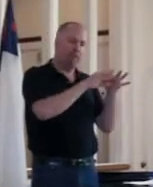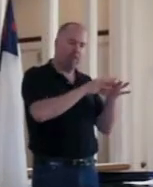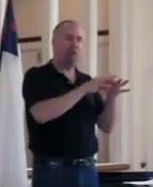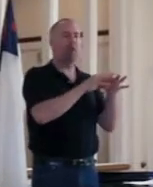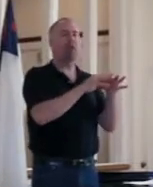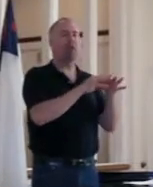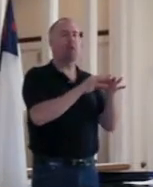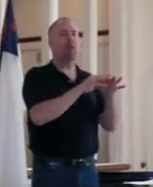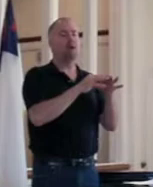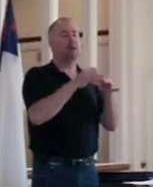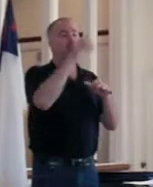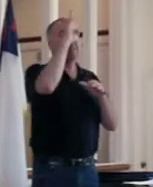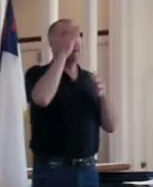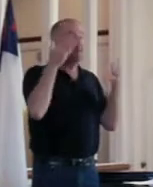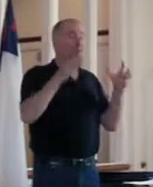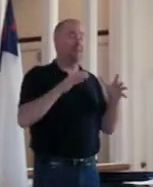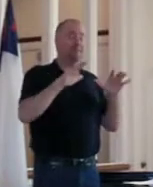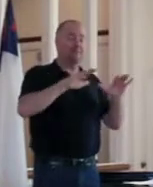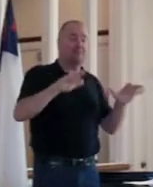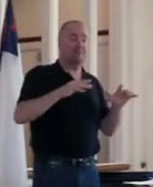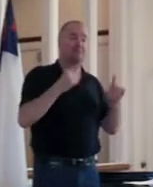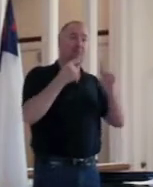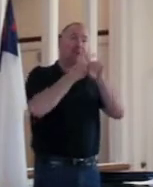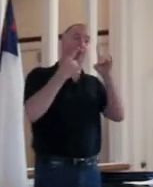doesn't want his children holding grudges.